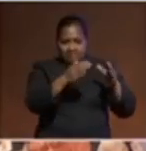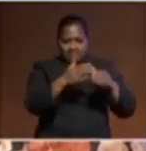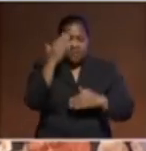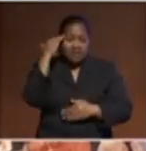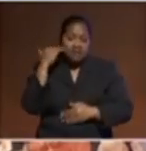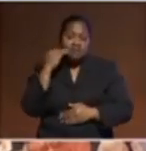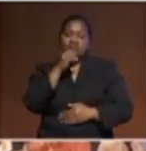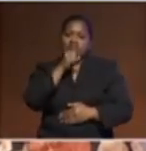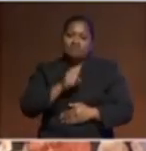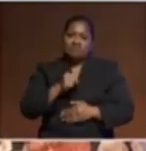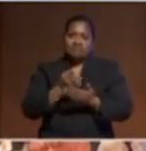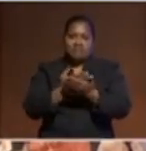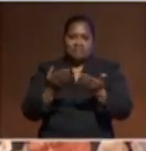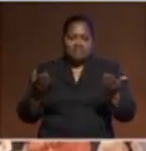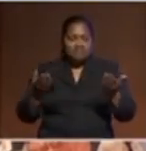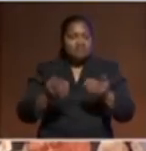people at home.